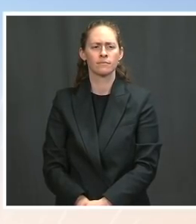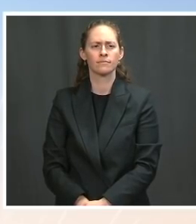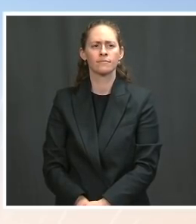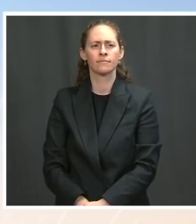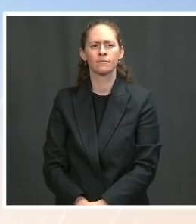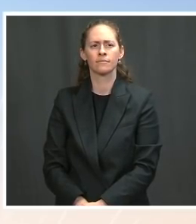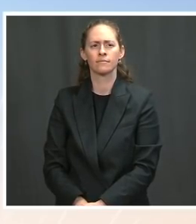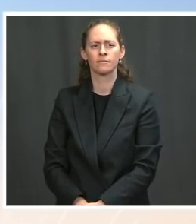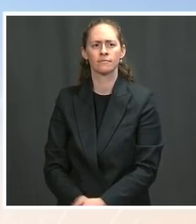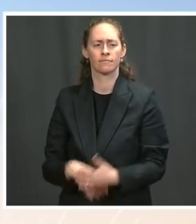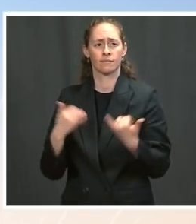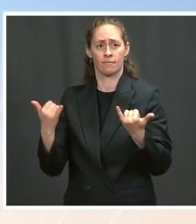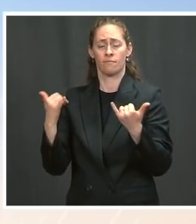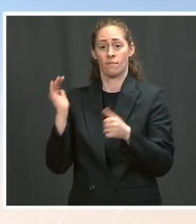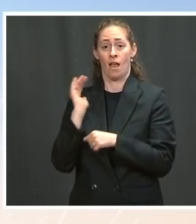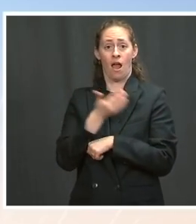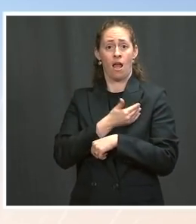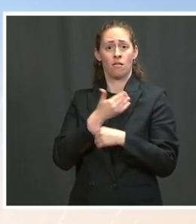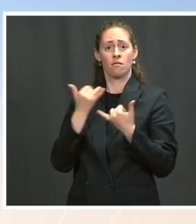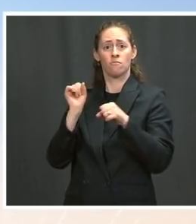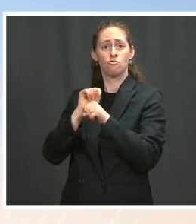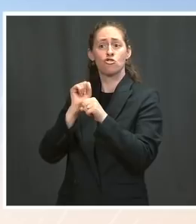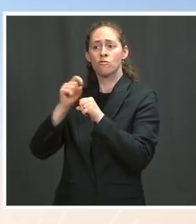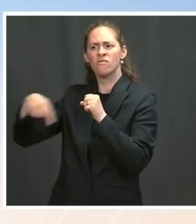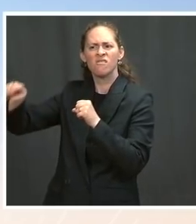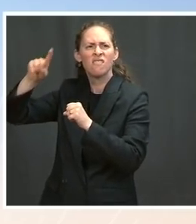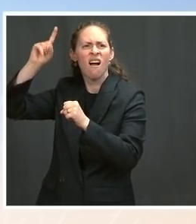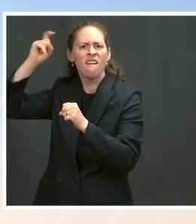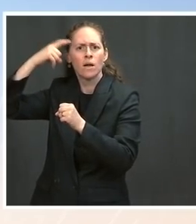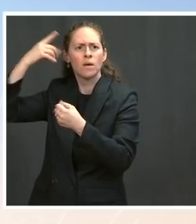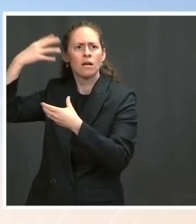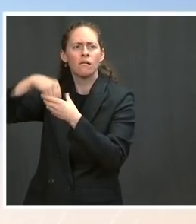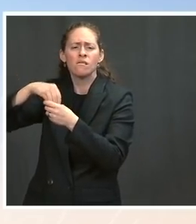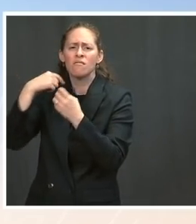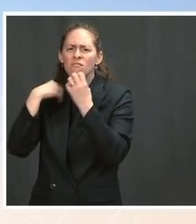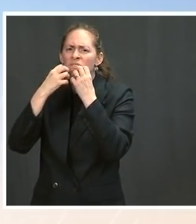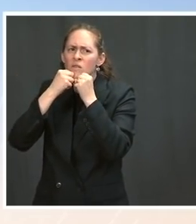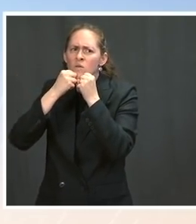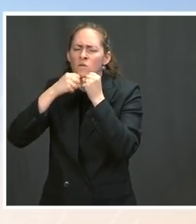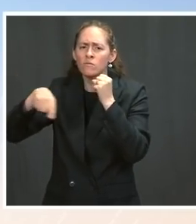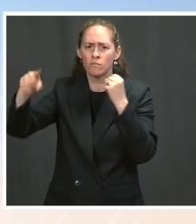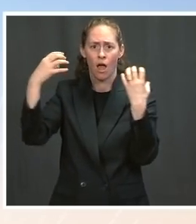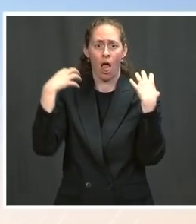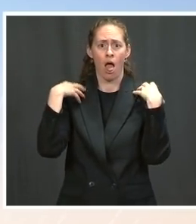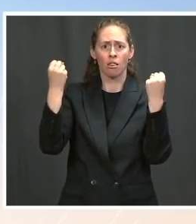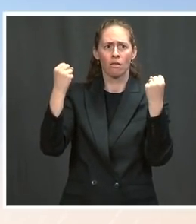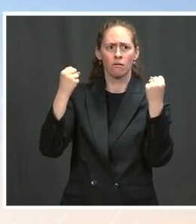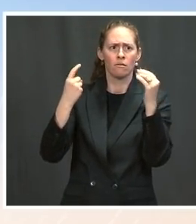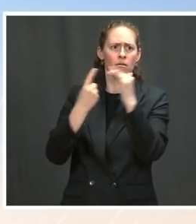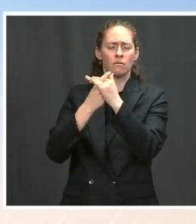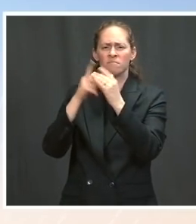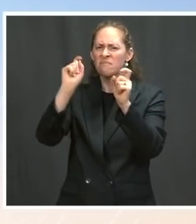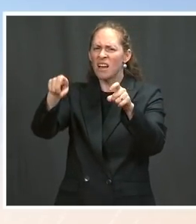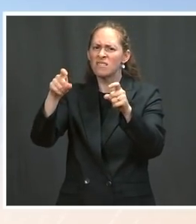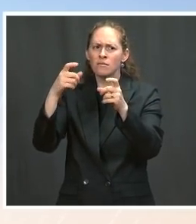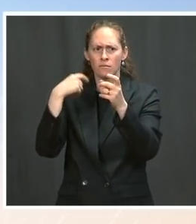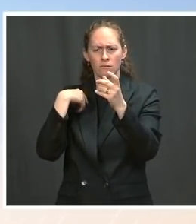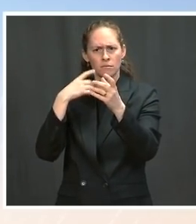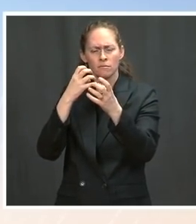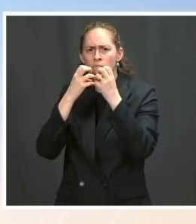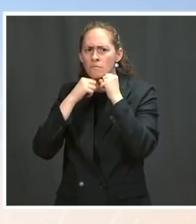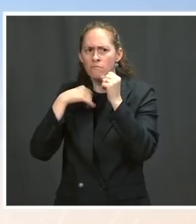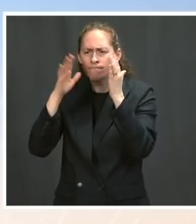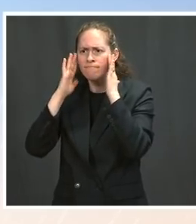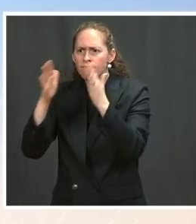paramount priority to the administration, and we take extremely seriously reports by our personnel of anomalous health incidents.